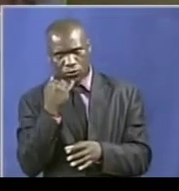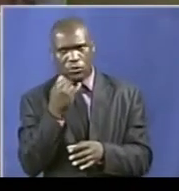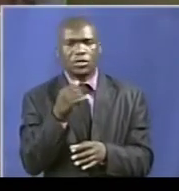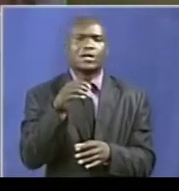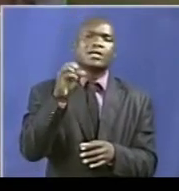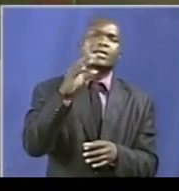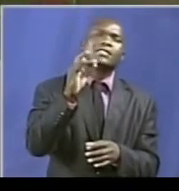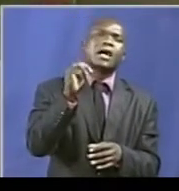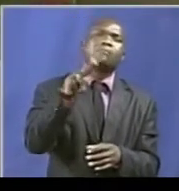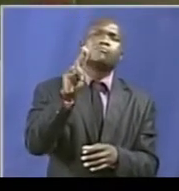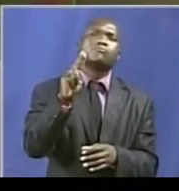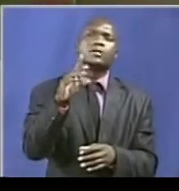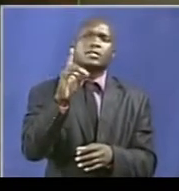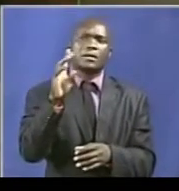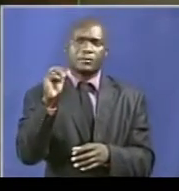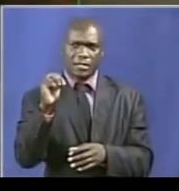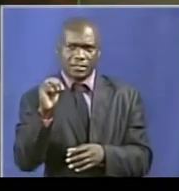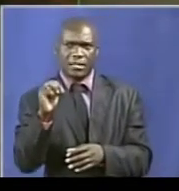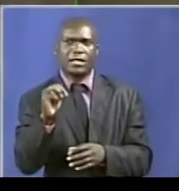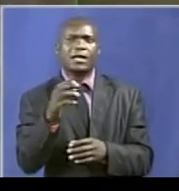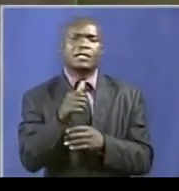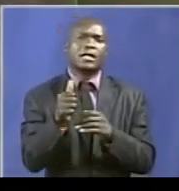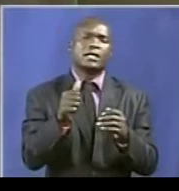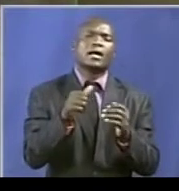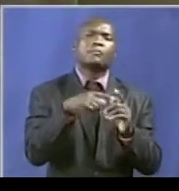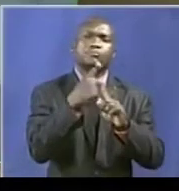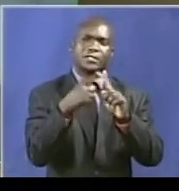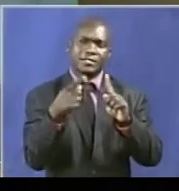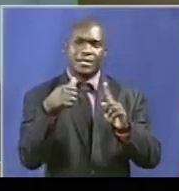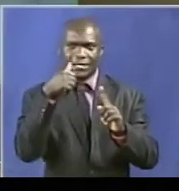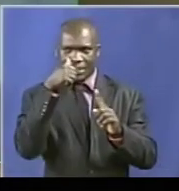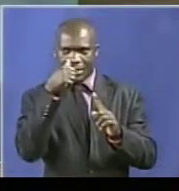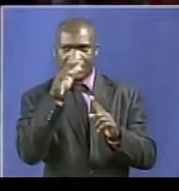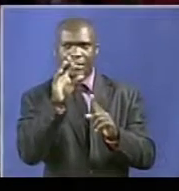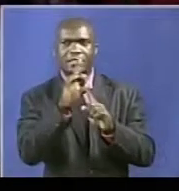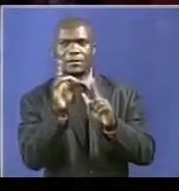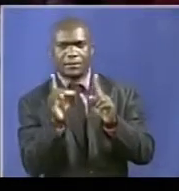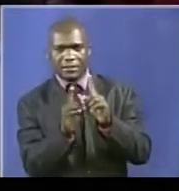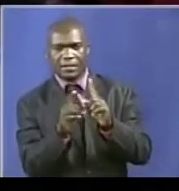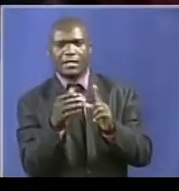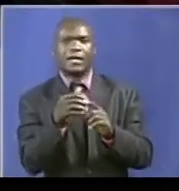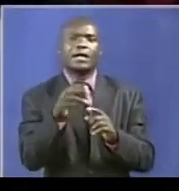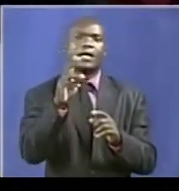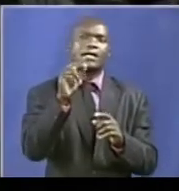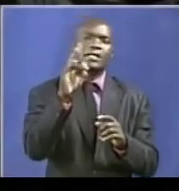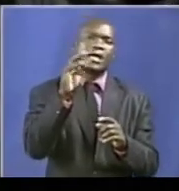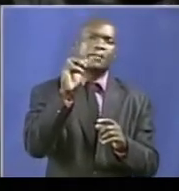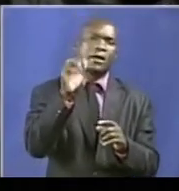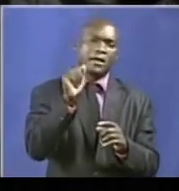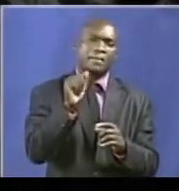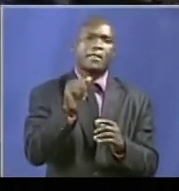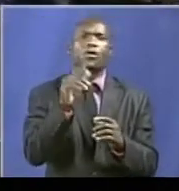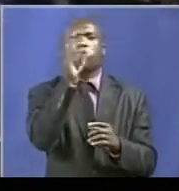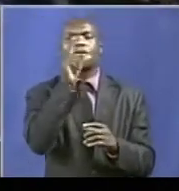Webster Shamu, Diti Dimas Mtasa, Dikamai Mavaire, Simba Nauta Mdari Kwa, Munacho Mtezo, Francis Nema, Olivia